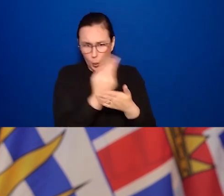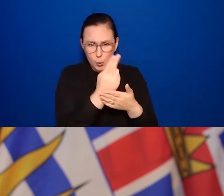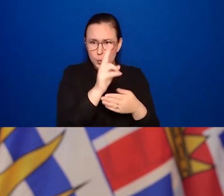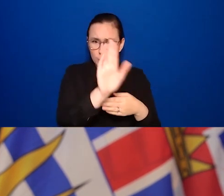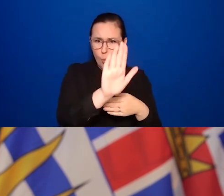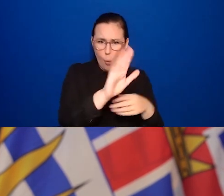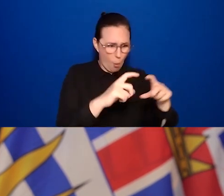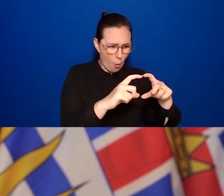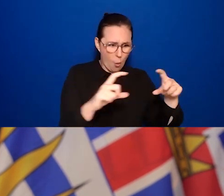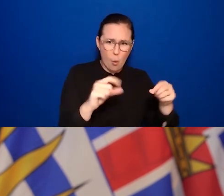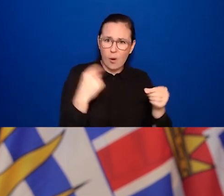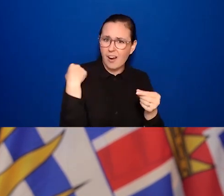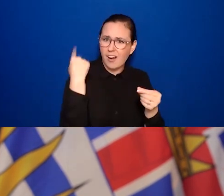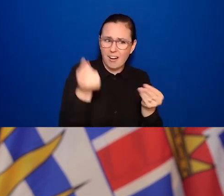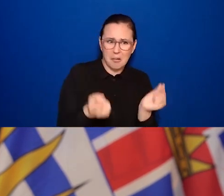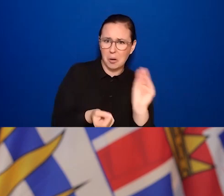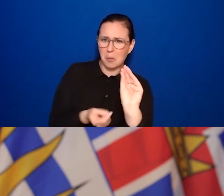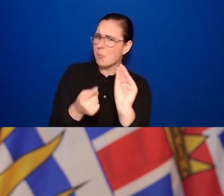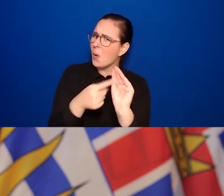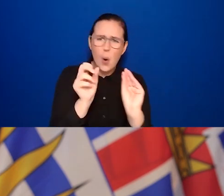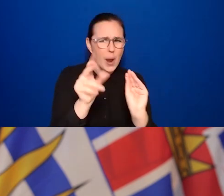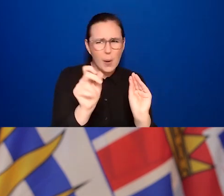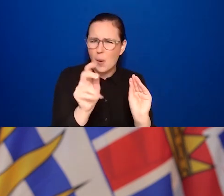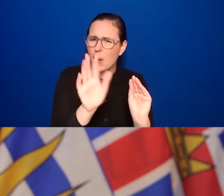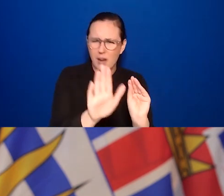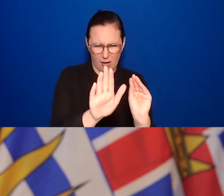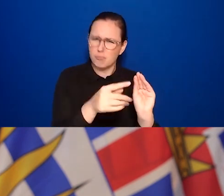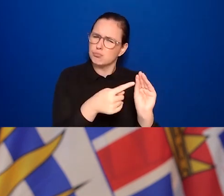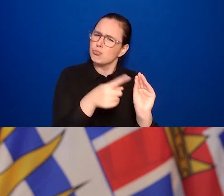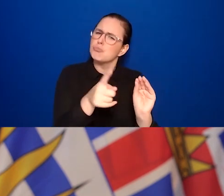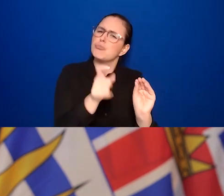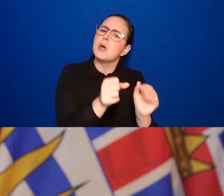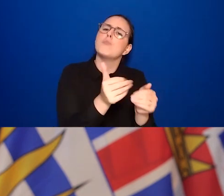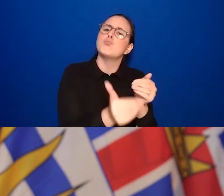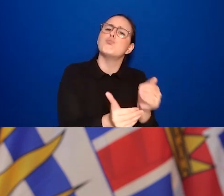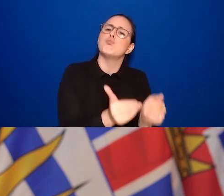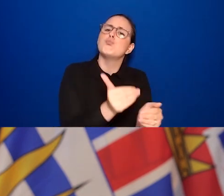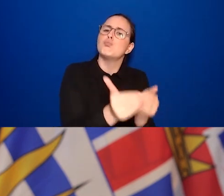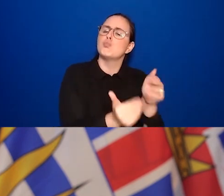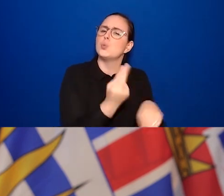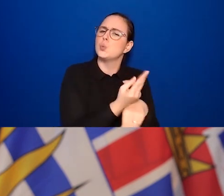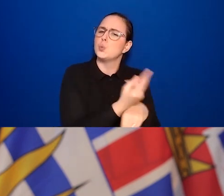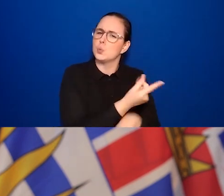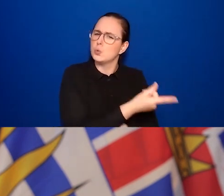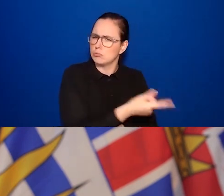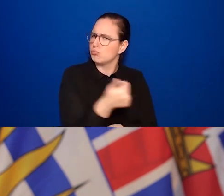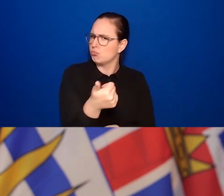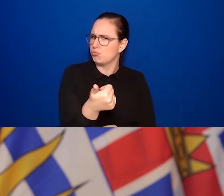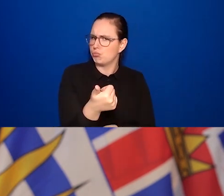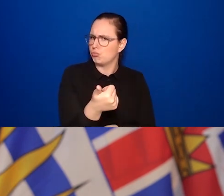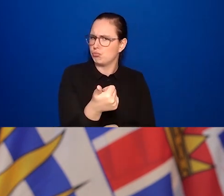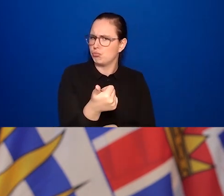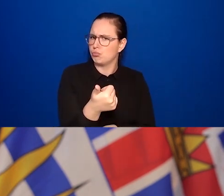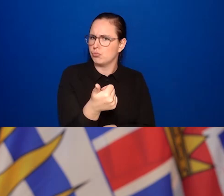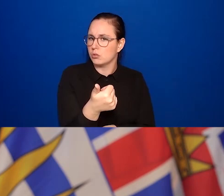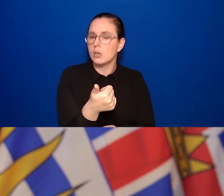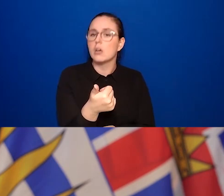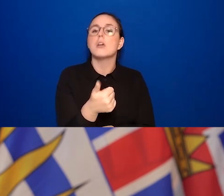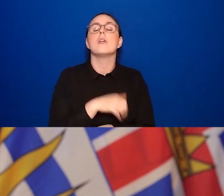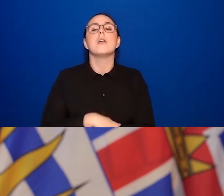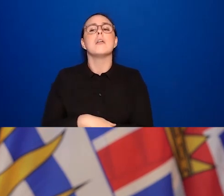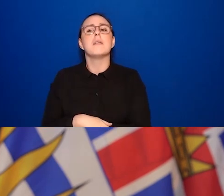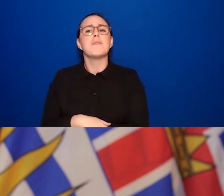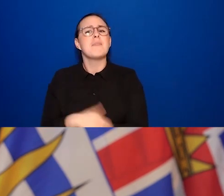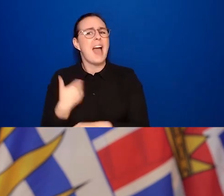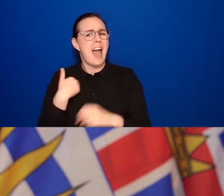immunization. But there are many different ways that you can get this card. You do not have to download an app onto your phone